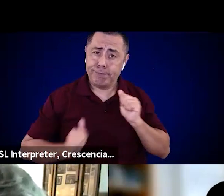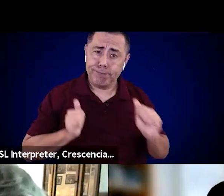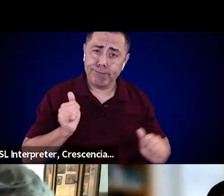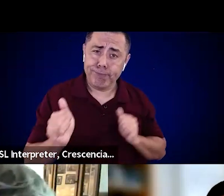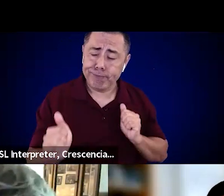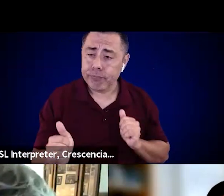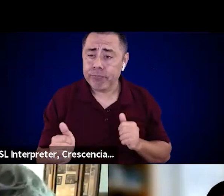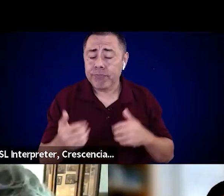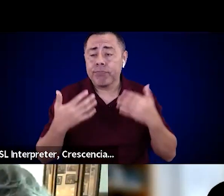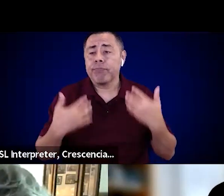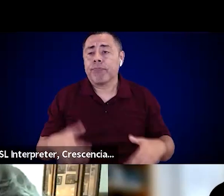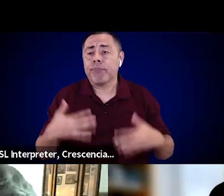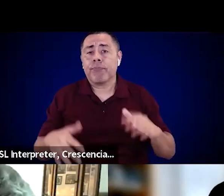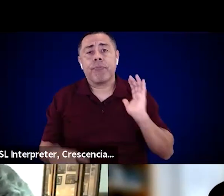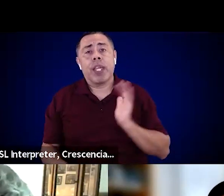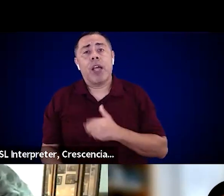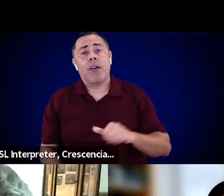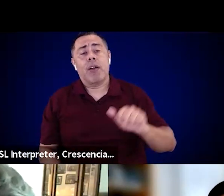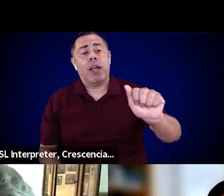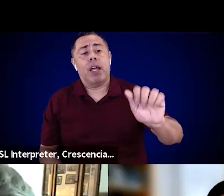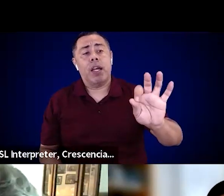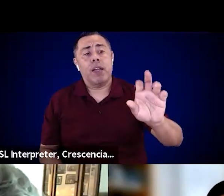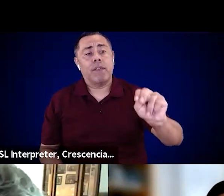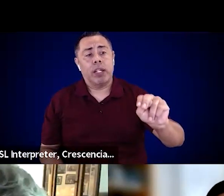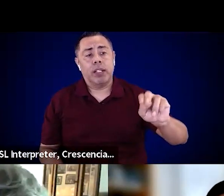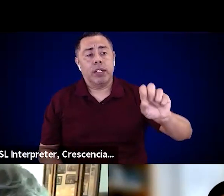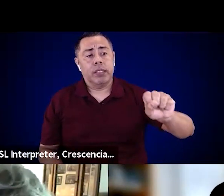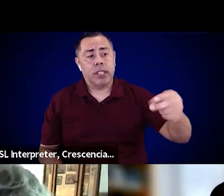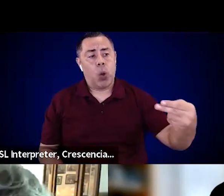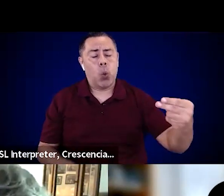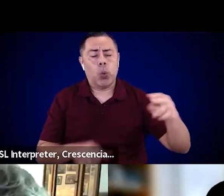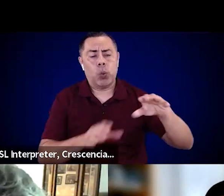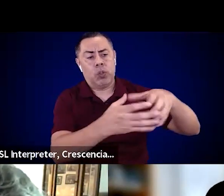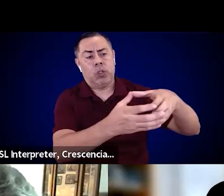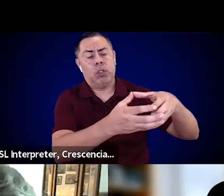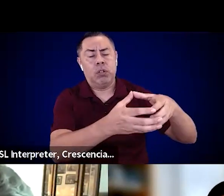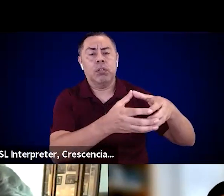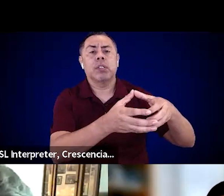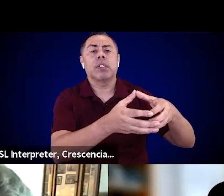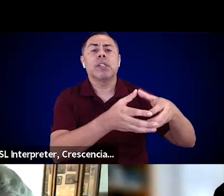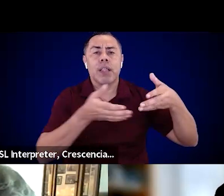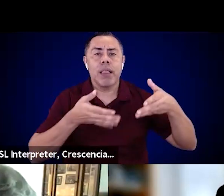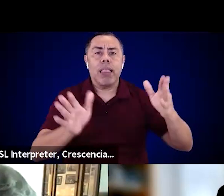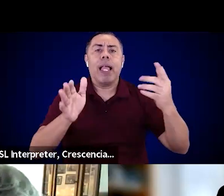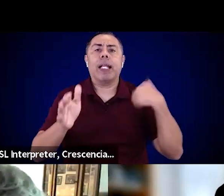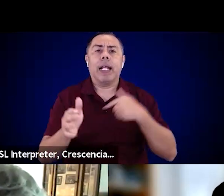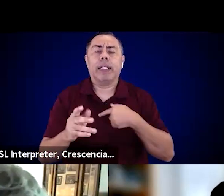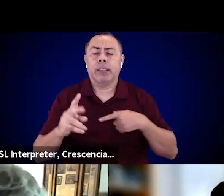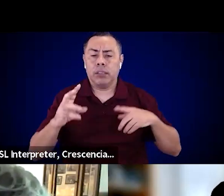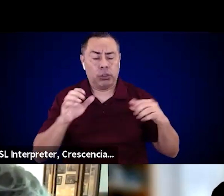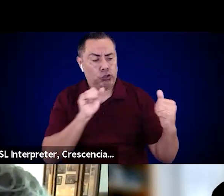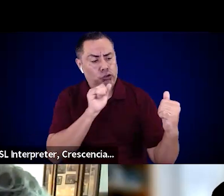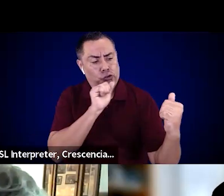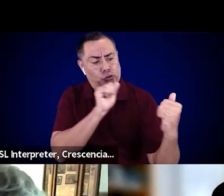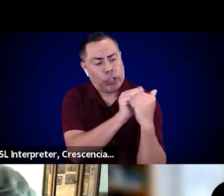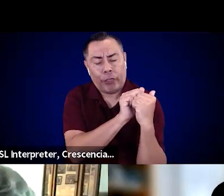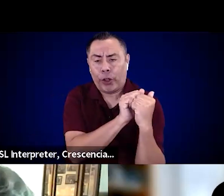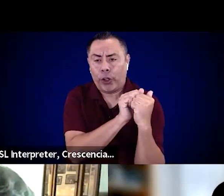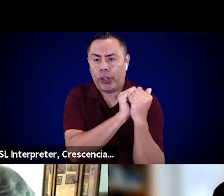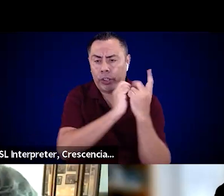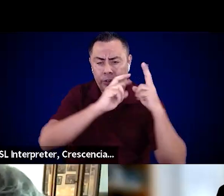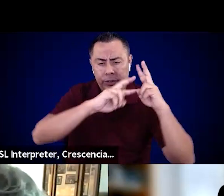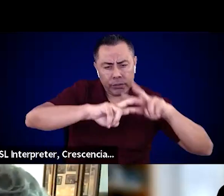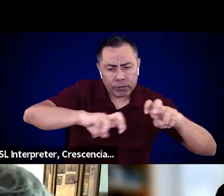AFN stakeholders allowed us to do a gap assessment with them at the table. OK,